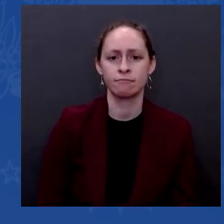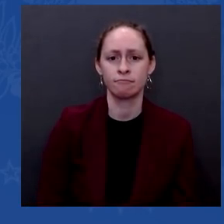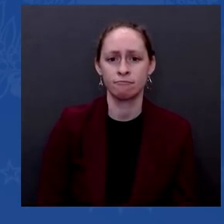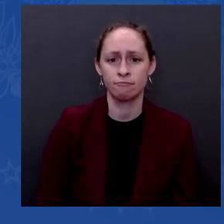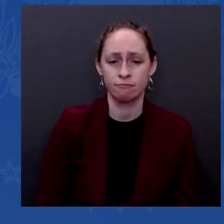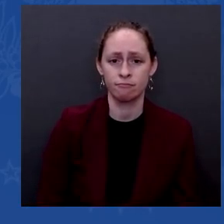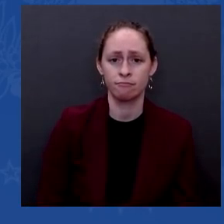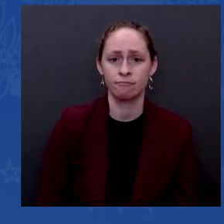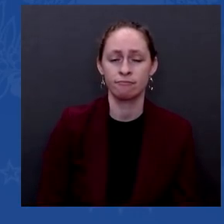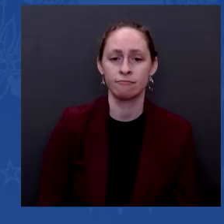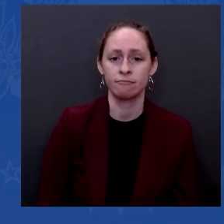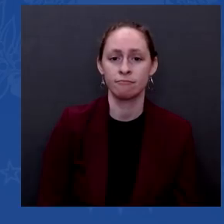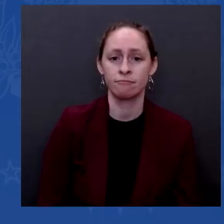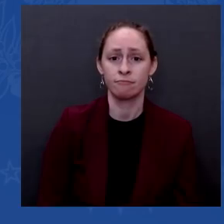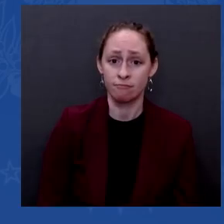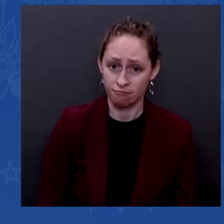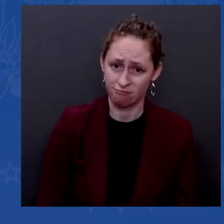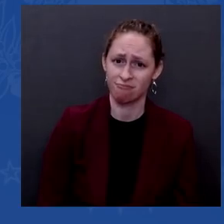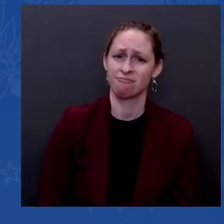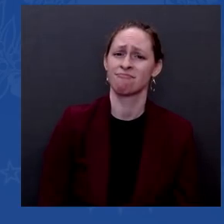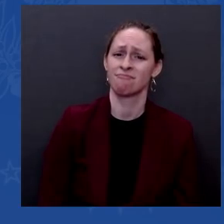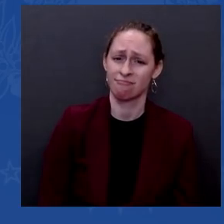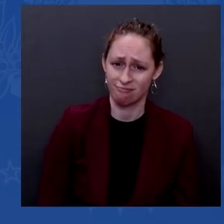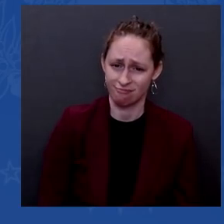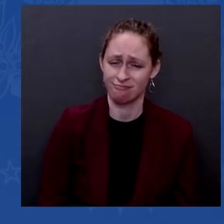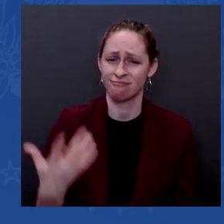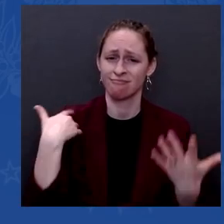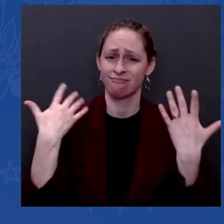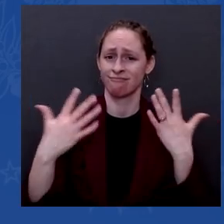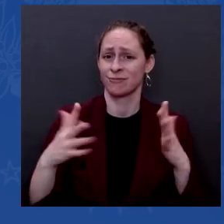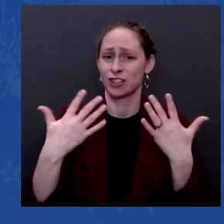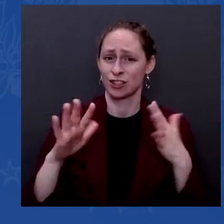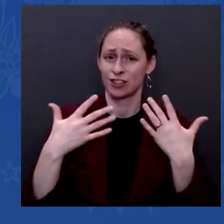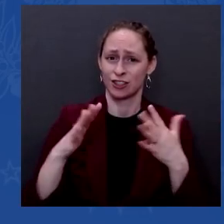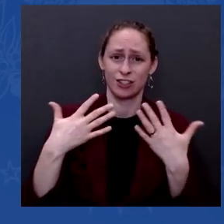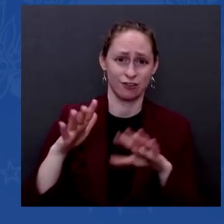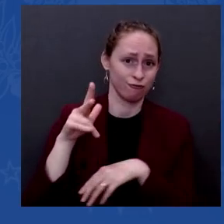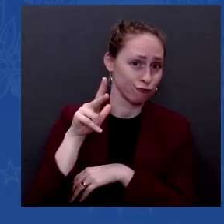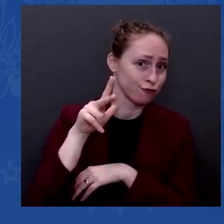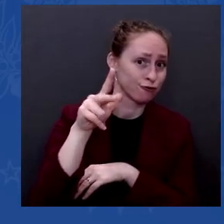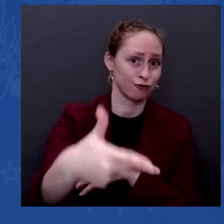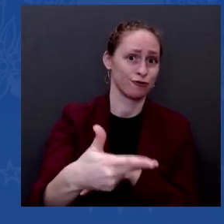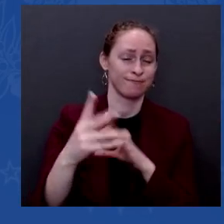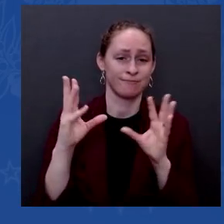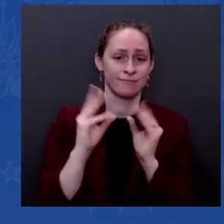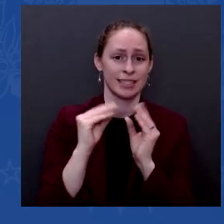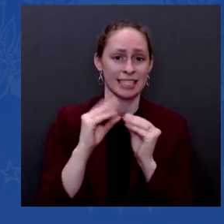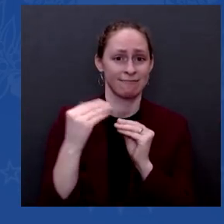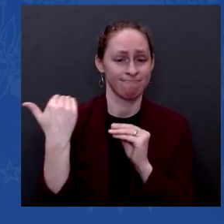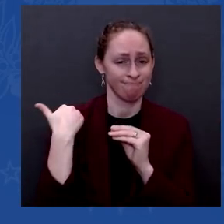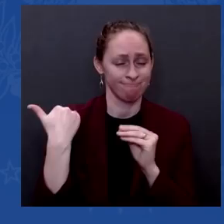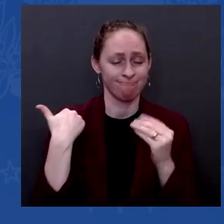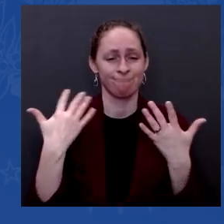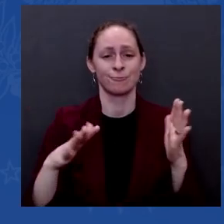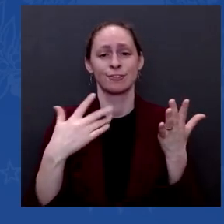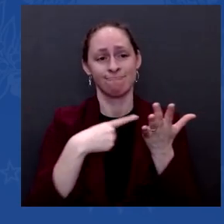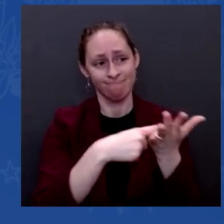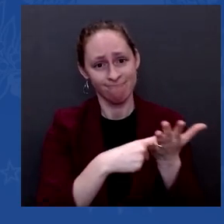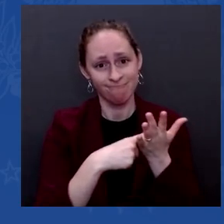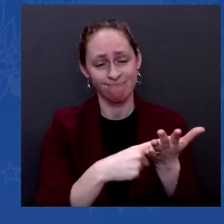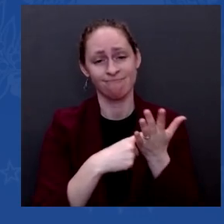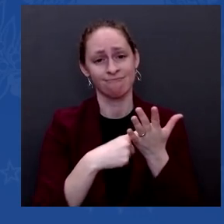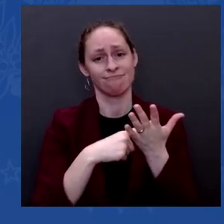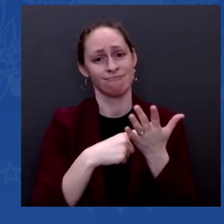meetings we talked about, and we talked about we would go from there, if there was reason to, to go to a summit.